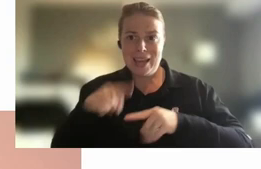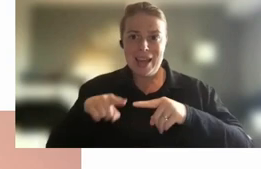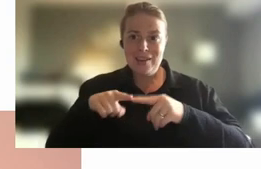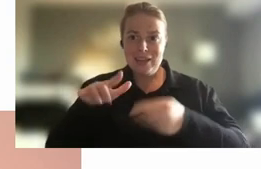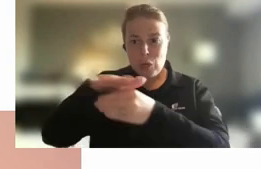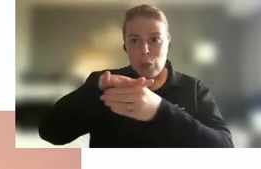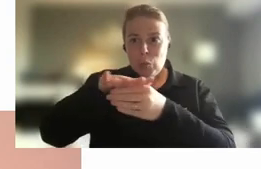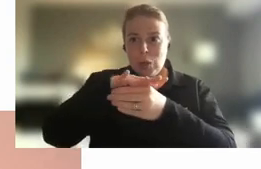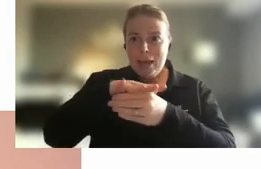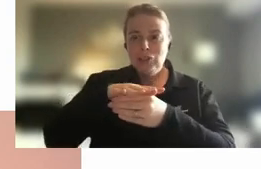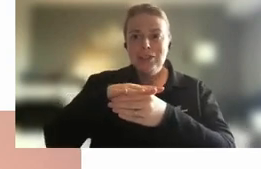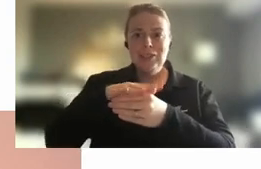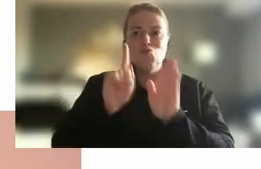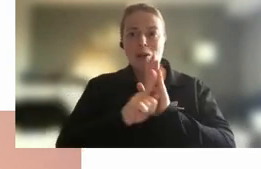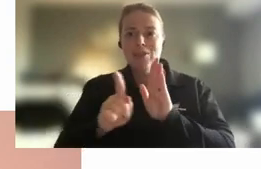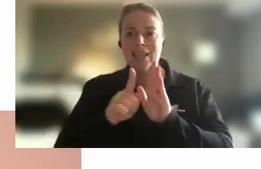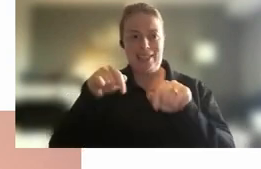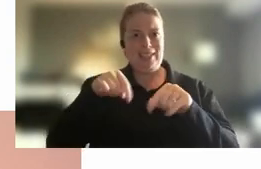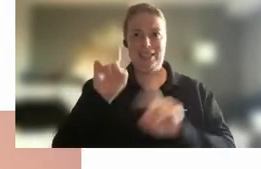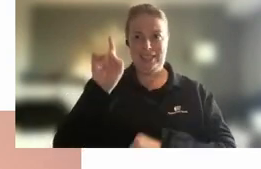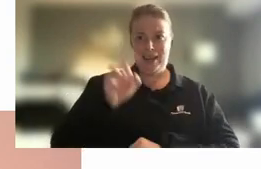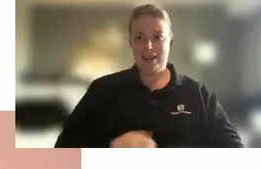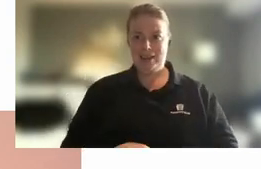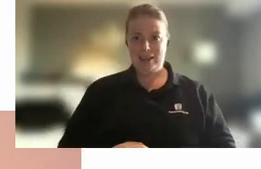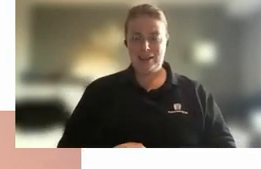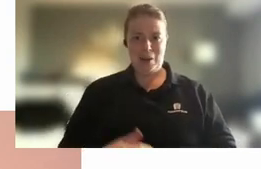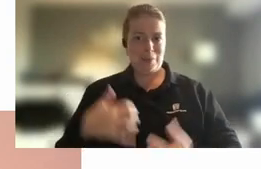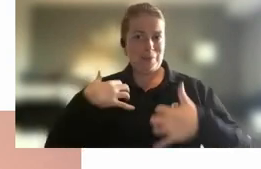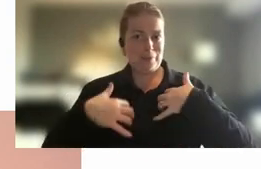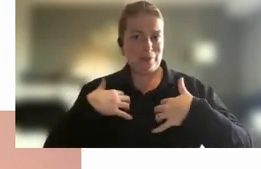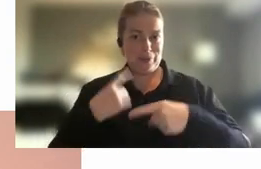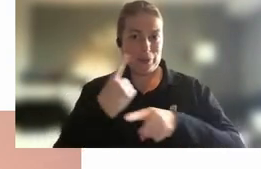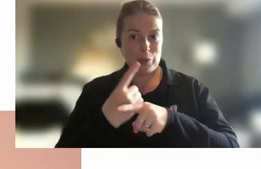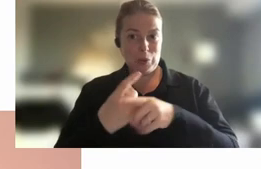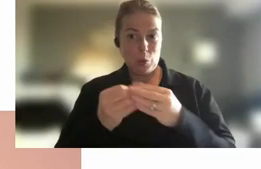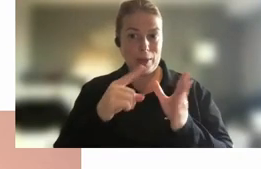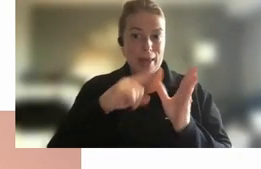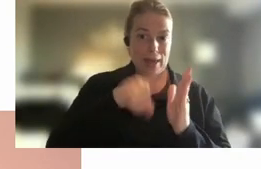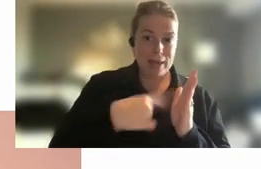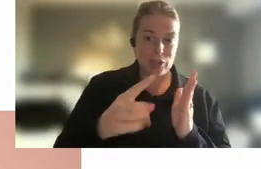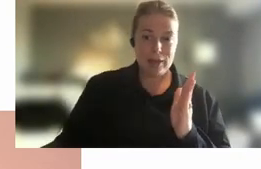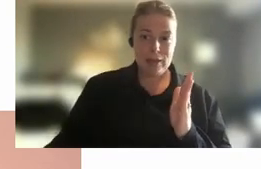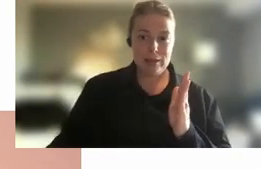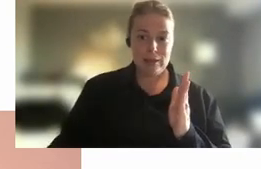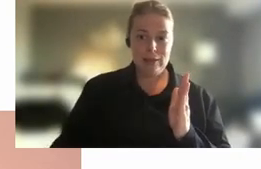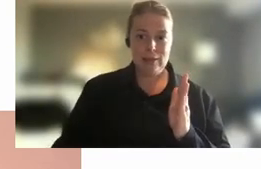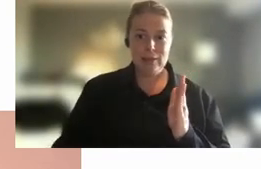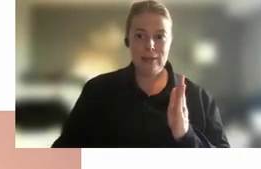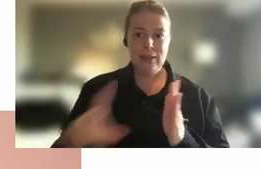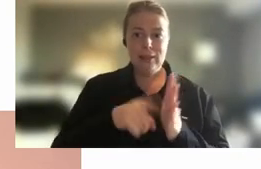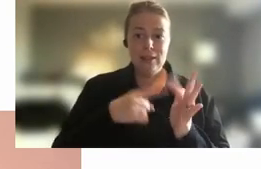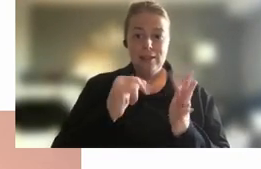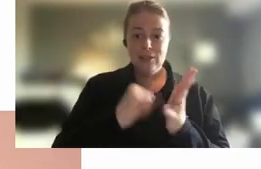amongst us today I'm looking forward to having a further conversation with AJ Jess and Sybil later on as well